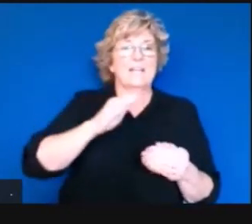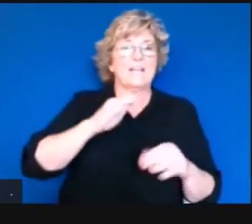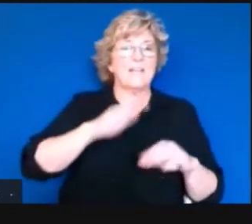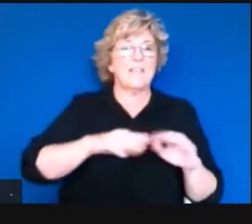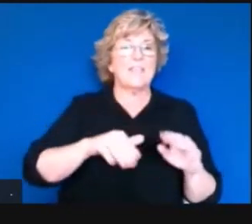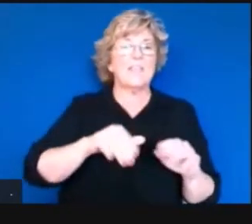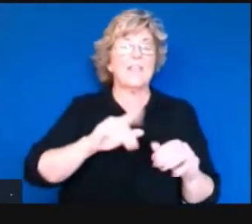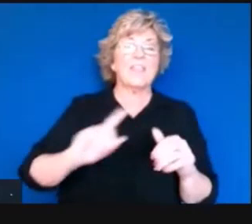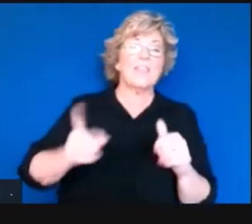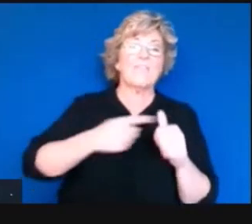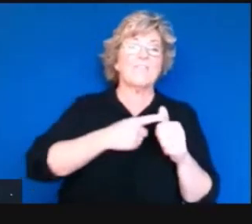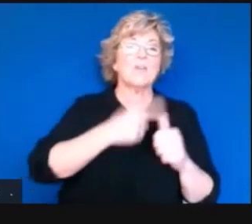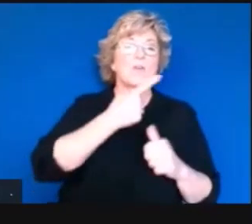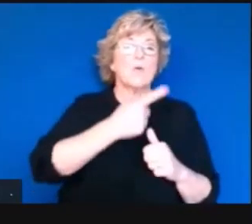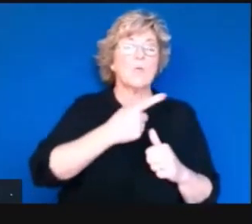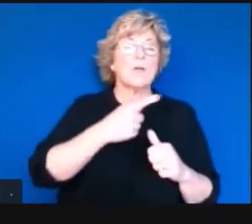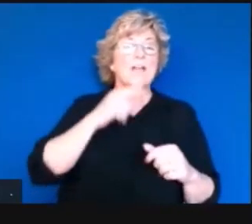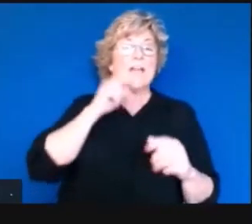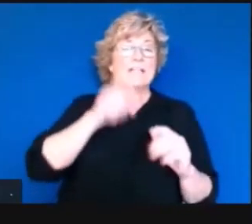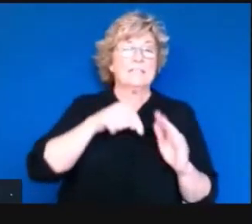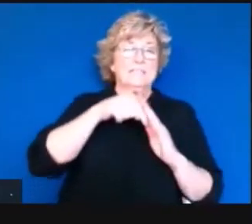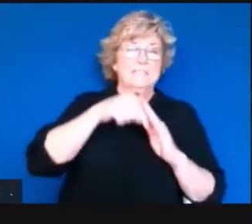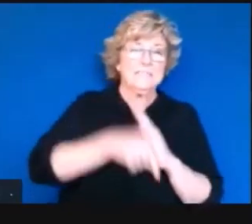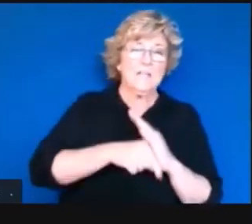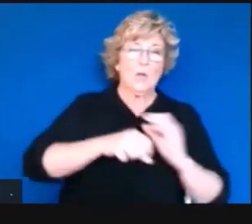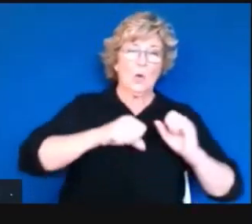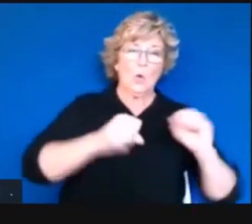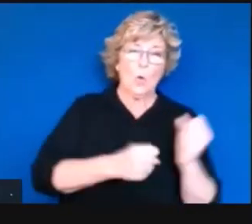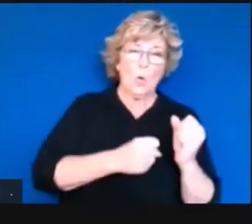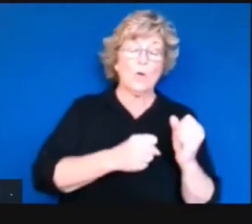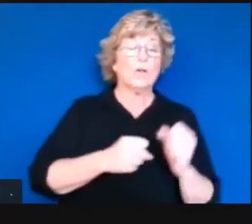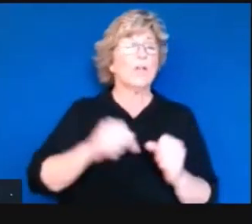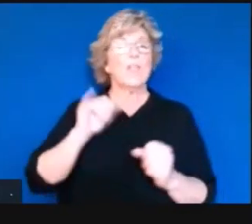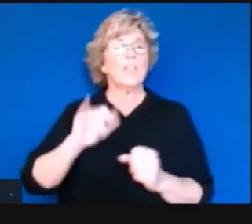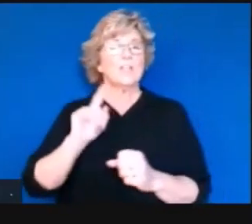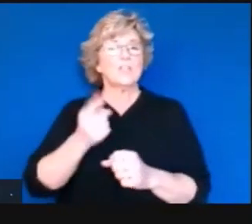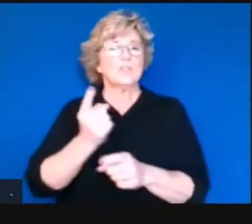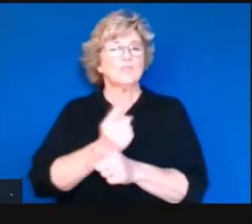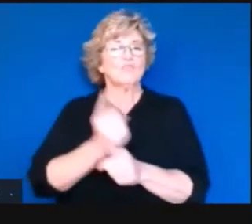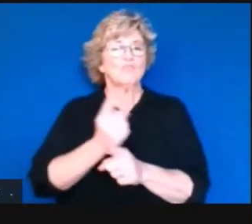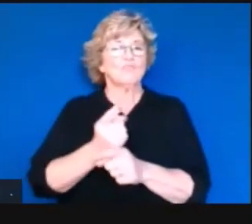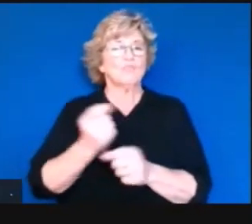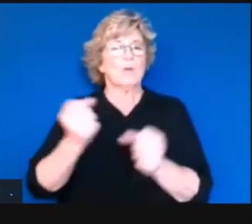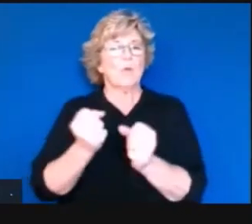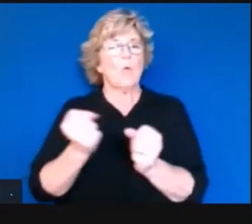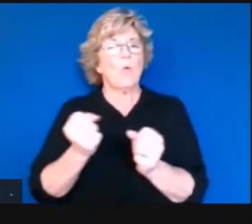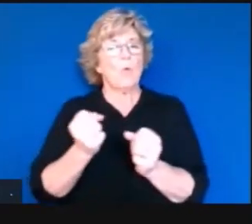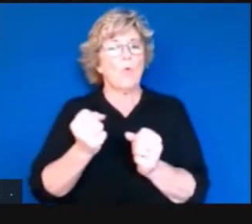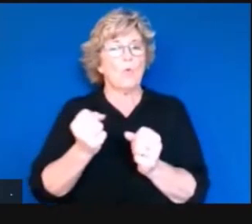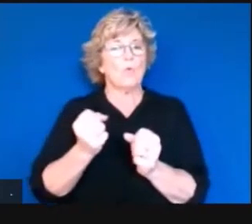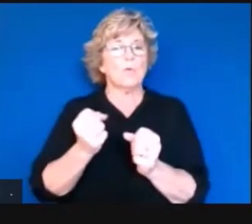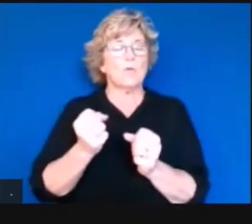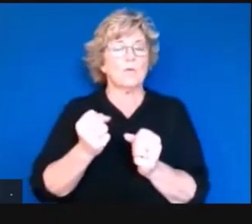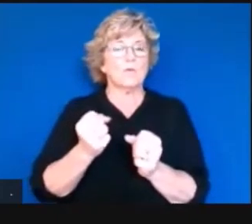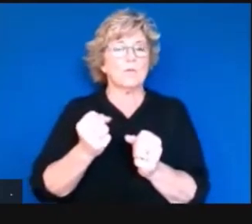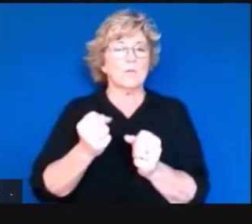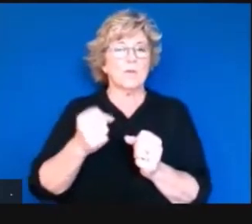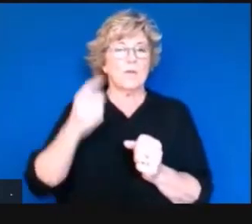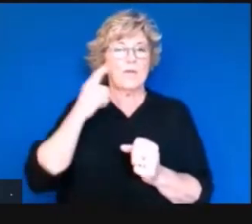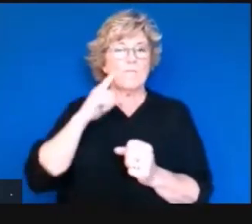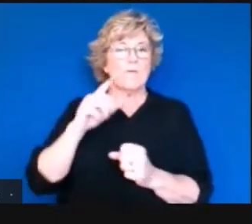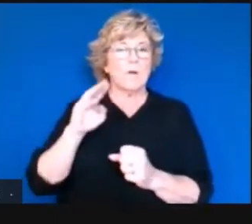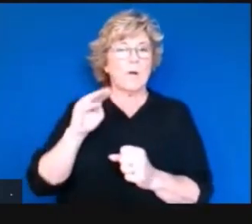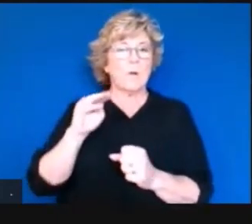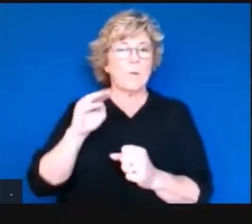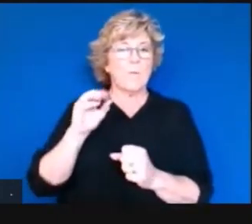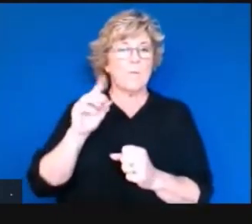cold storage of Pfizer. This is just cold storage, which is the equivalent of freezer storage for the Moderna vaccine. It's a